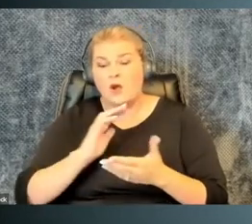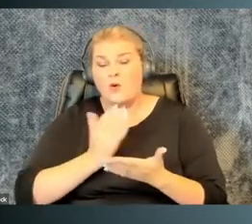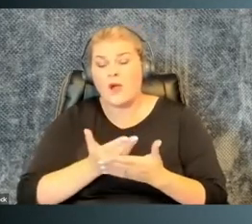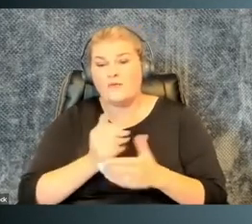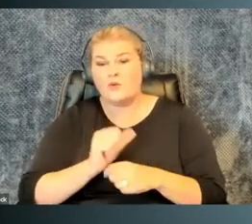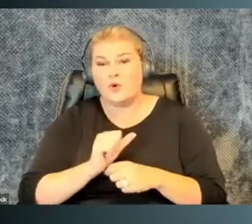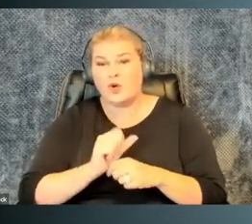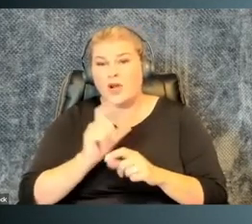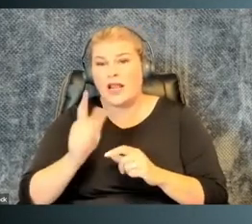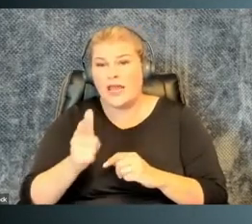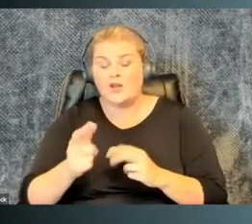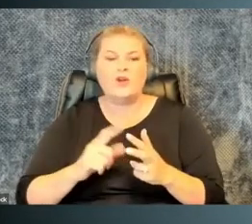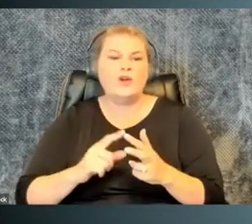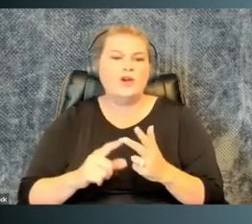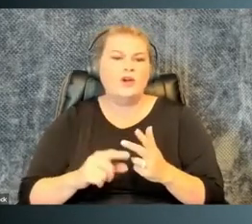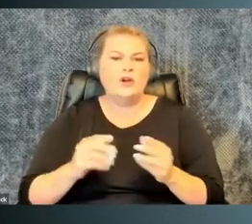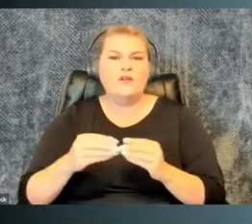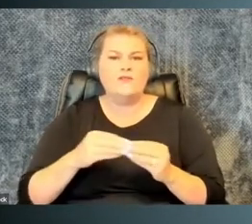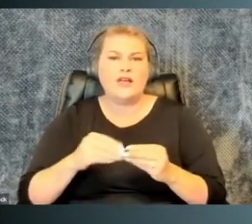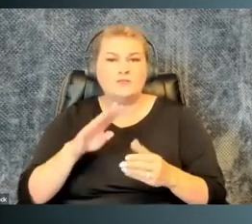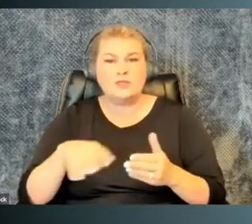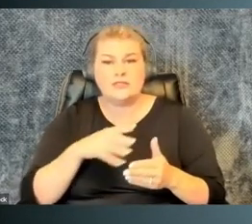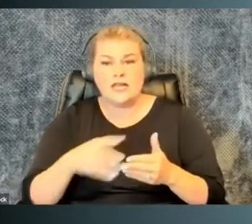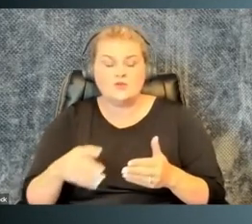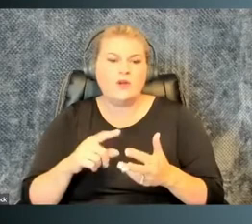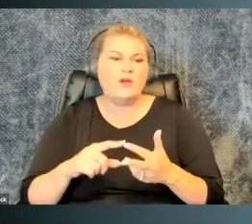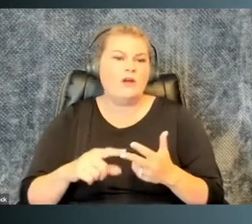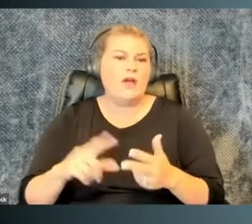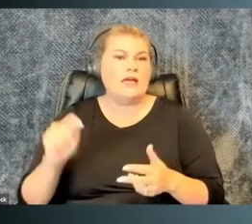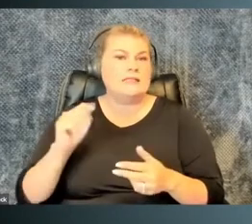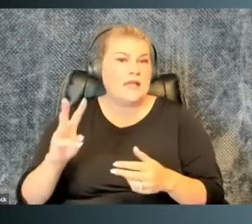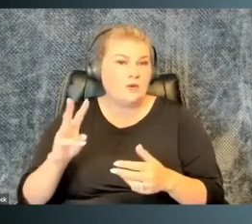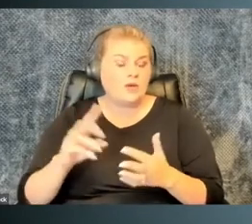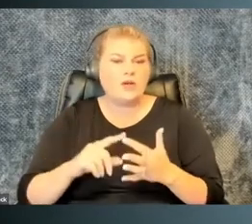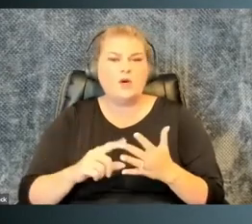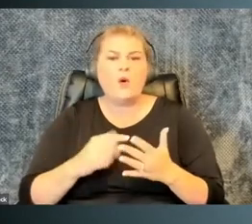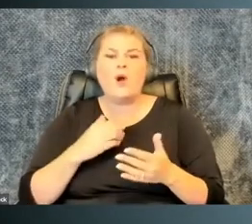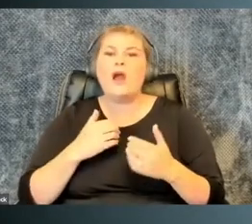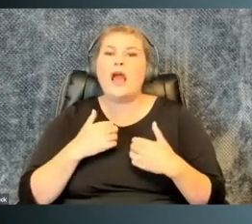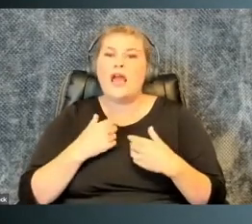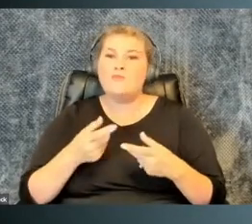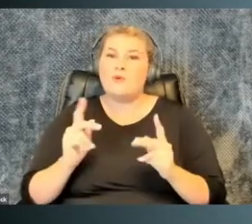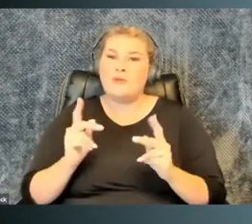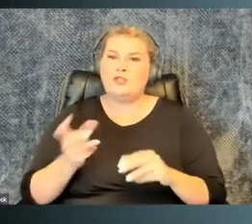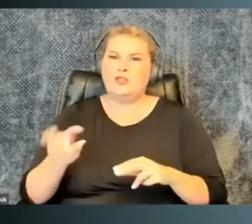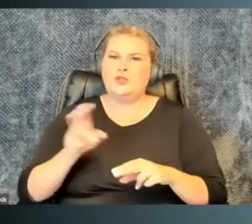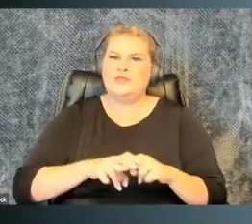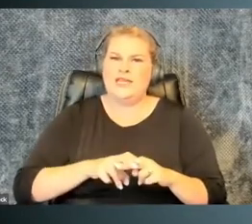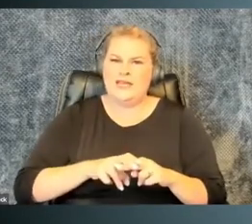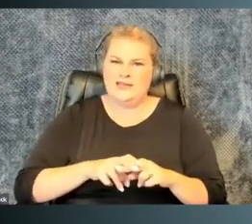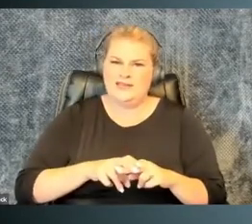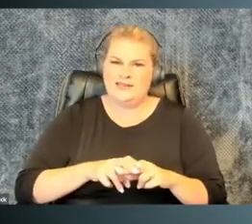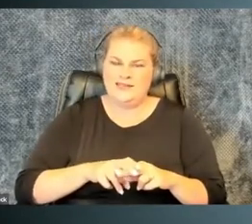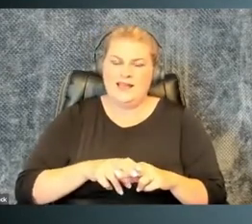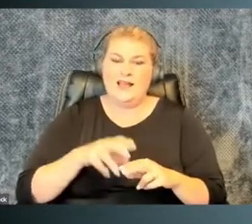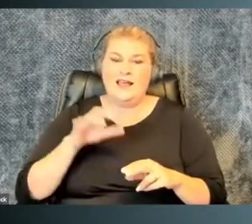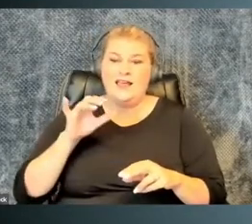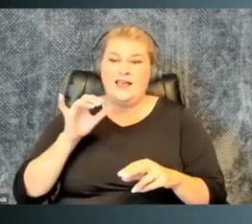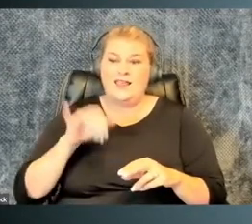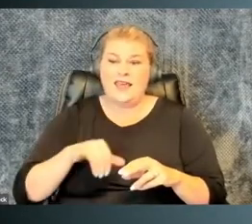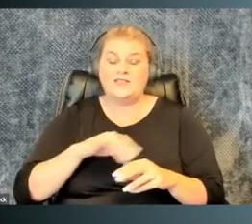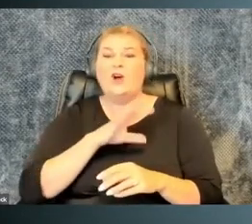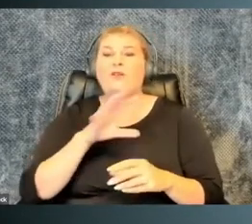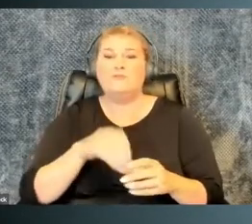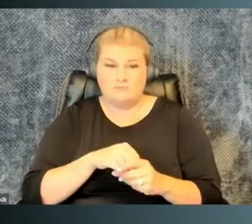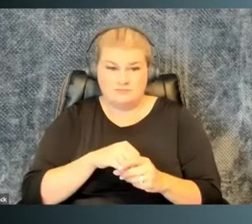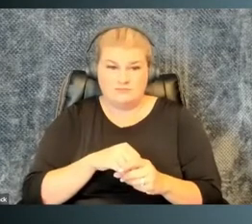to come into work later or do telework. And, you know, even simple things like the permission to sit down on the